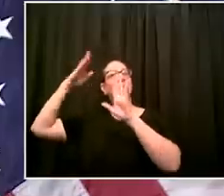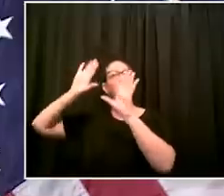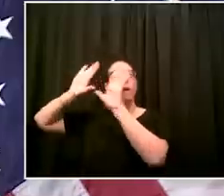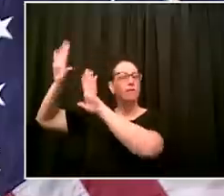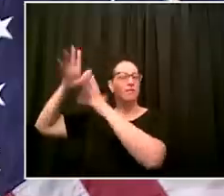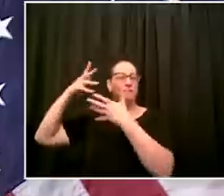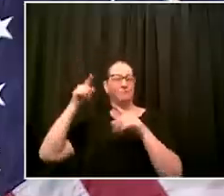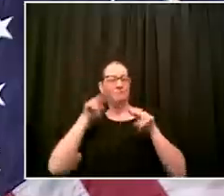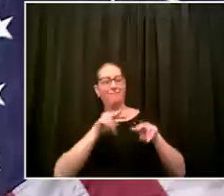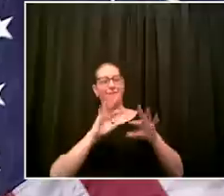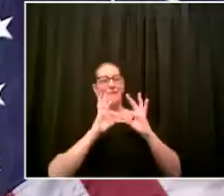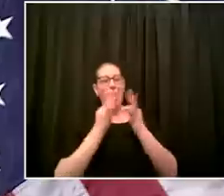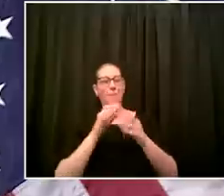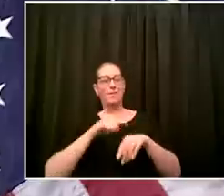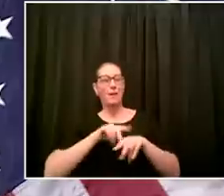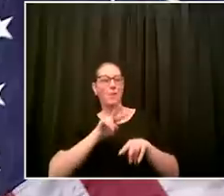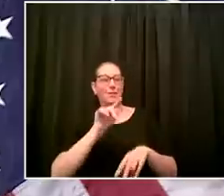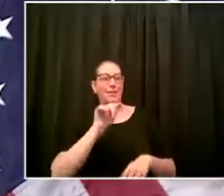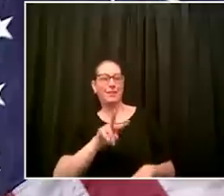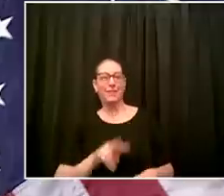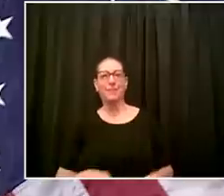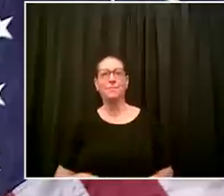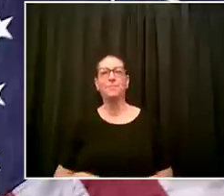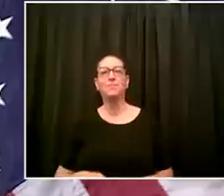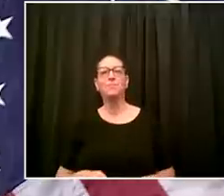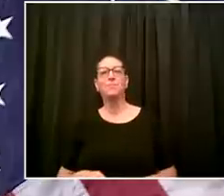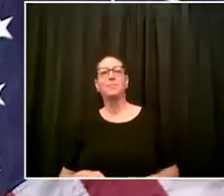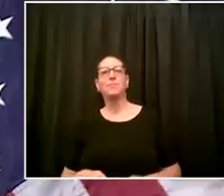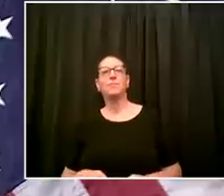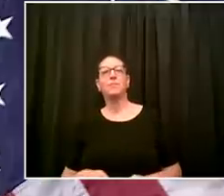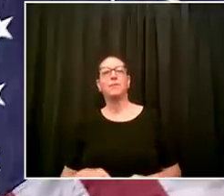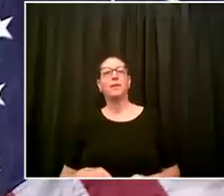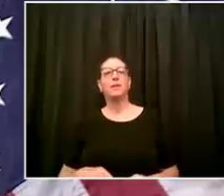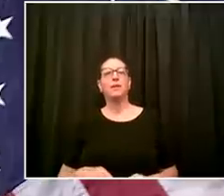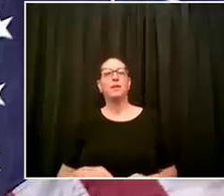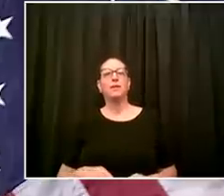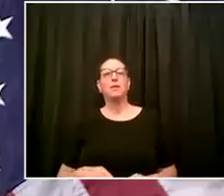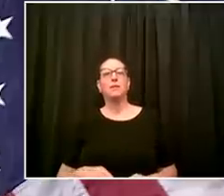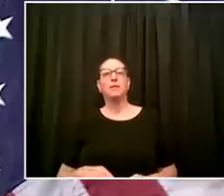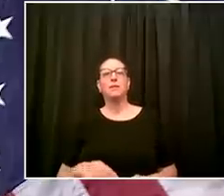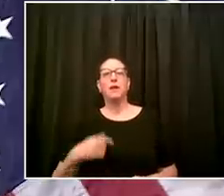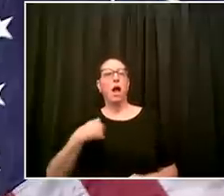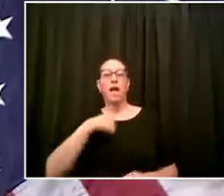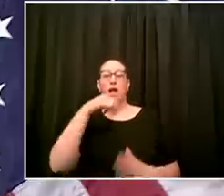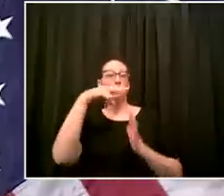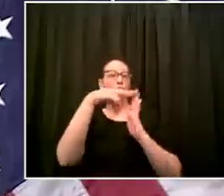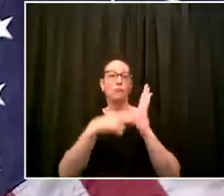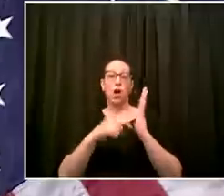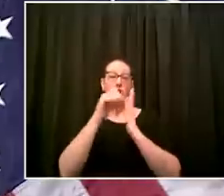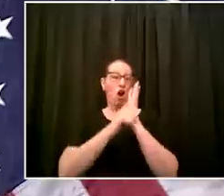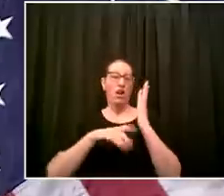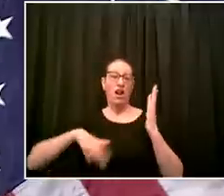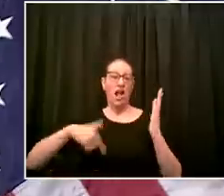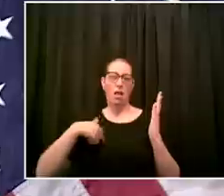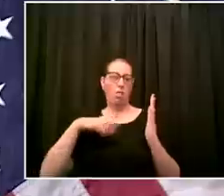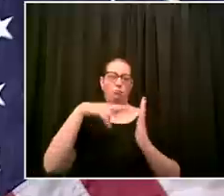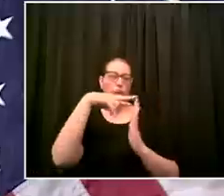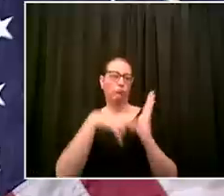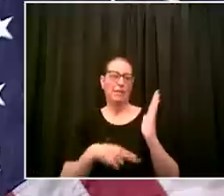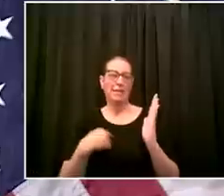think about the situation at kohler and i have not read the article julia but i've had it summarized to me i think about the human reality